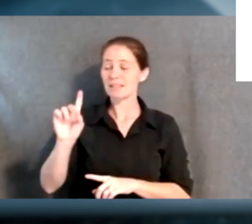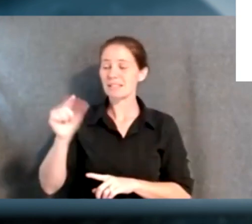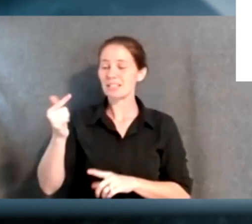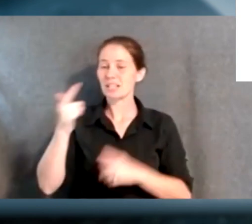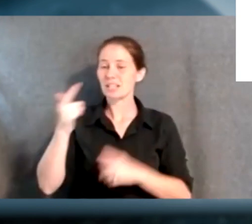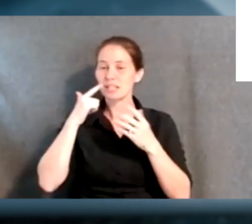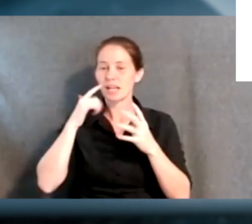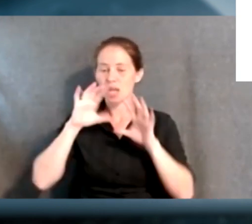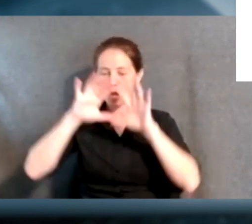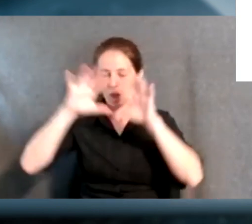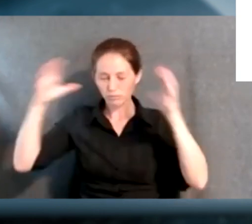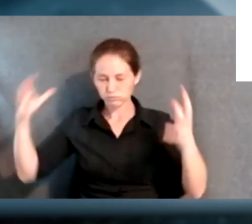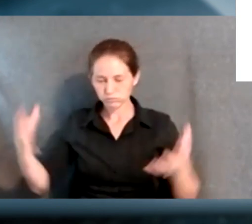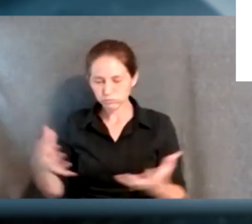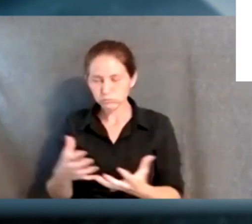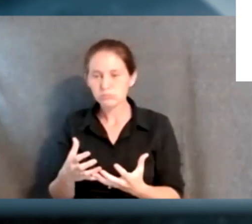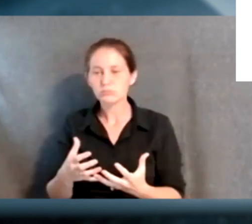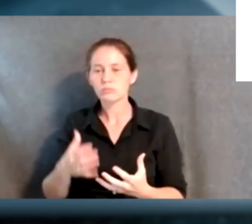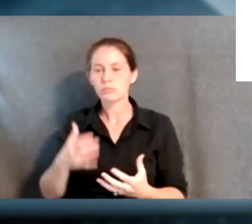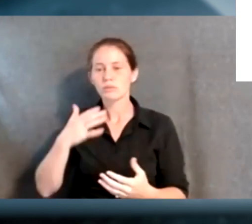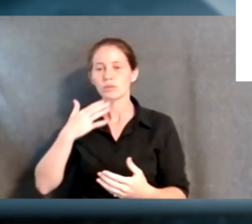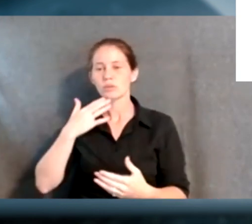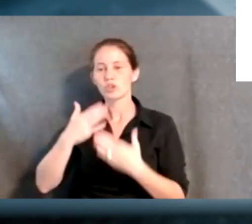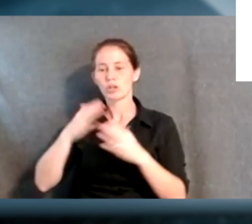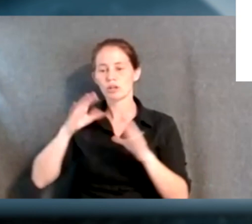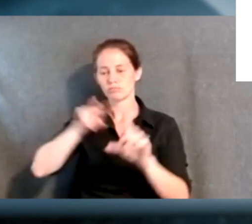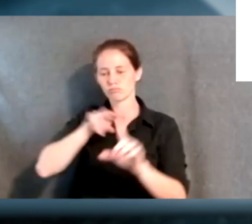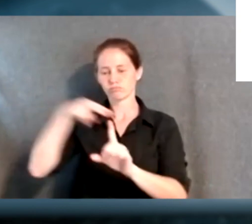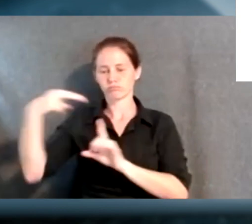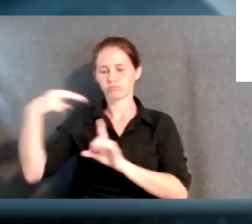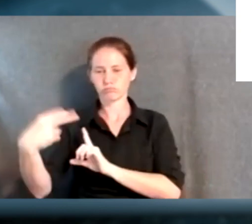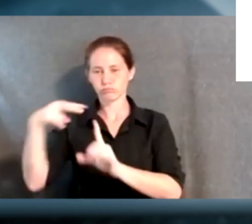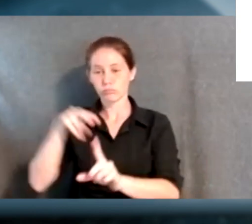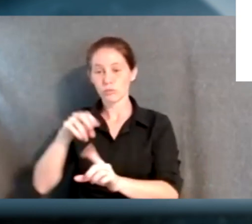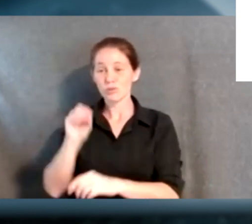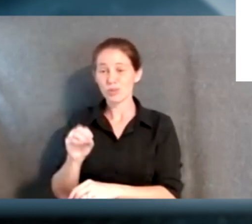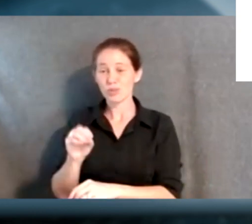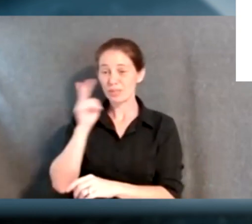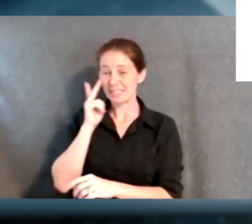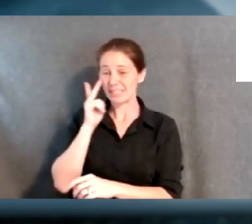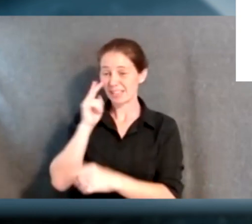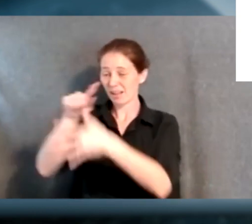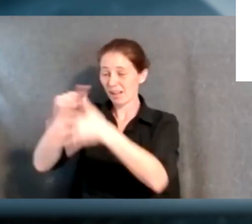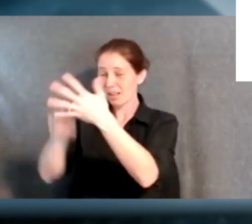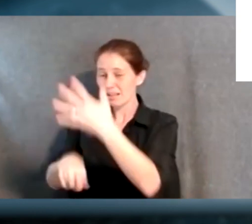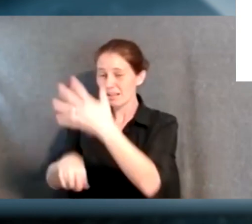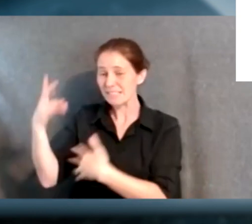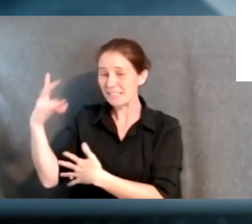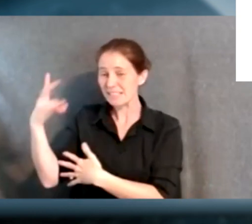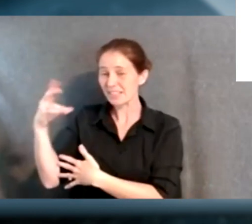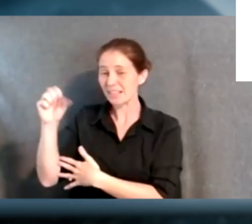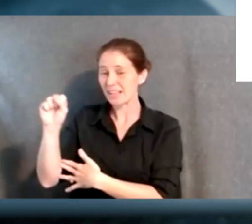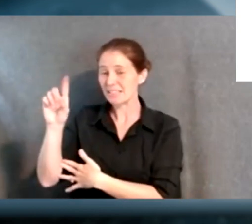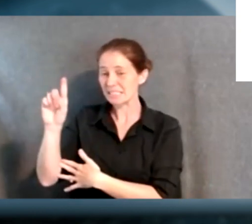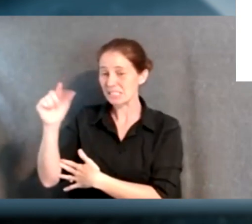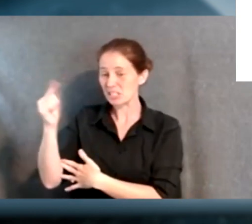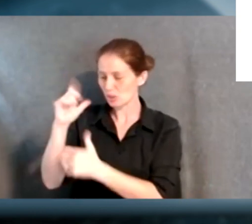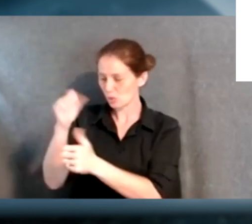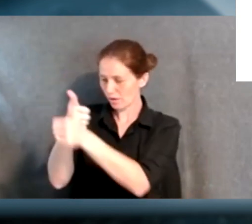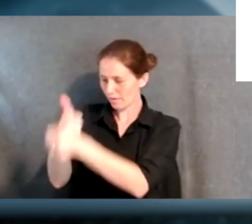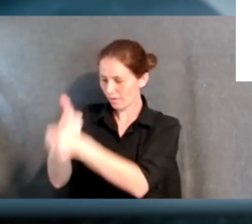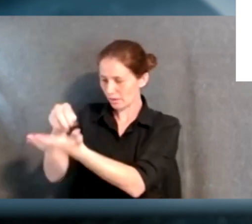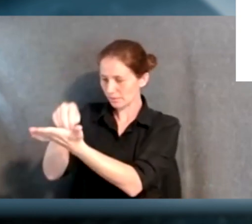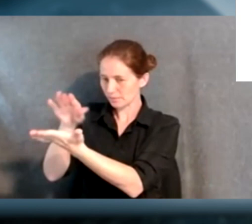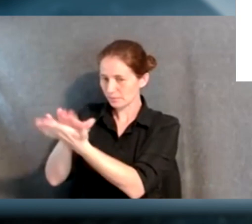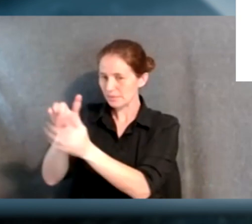holistic view. So we're looking at the SDGs and all 17 of them so that we're, you know, mapping these different